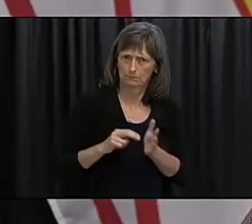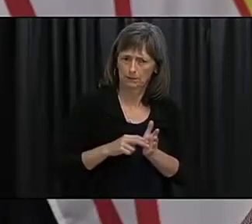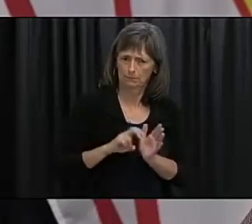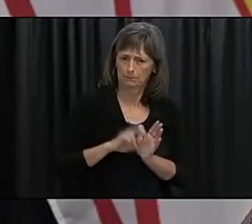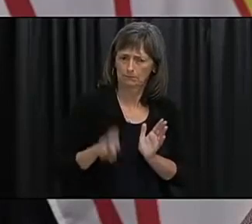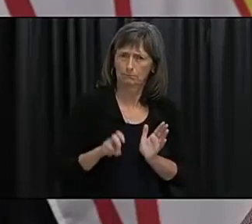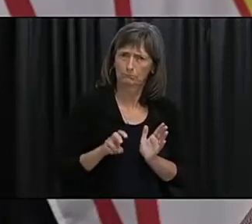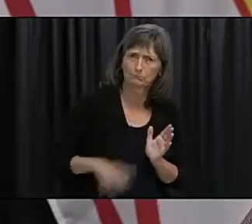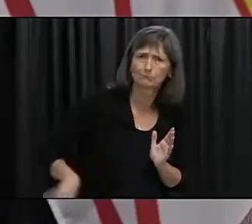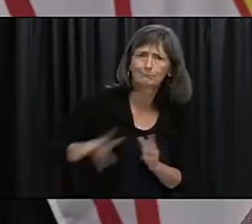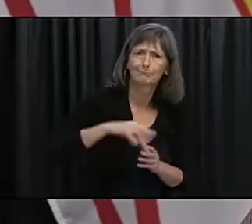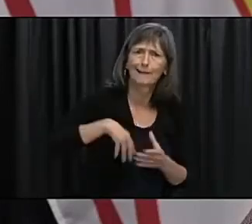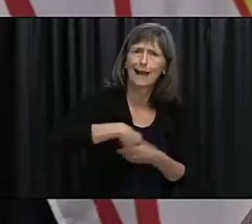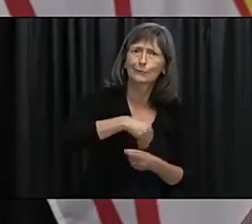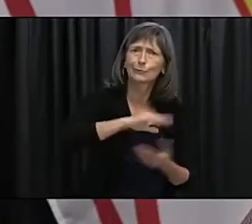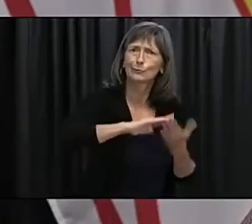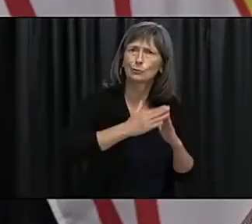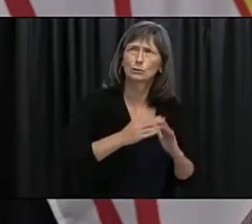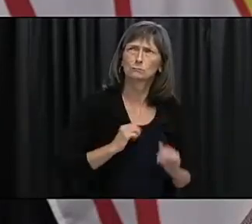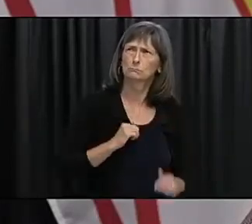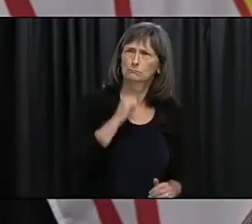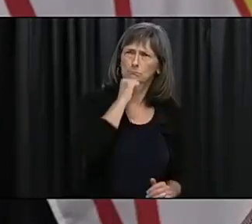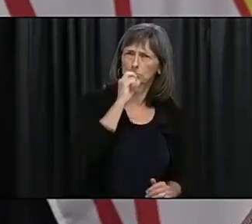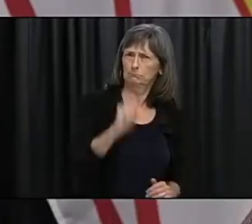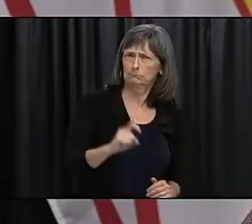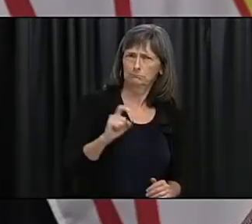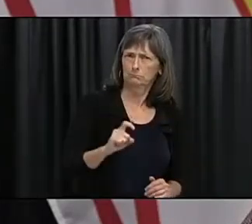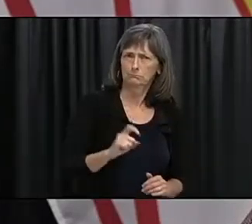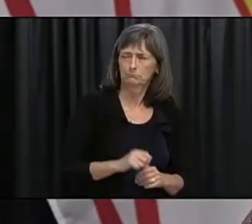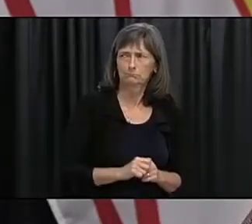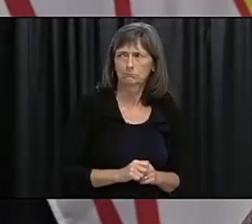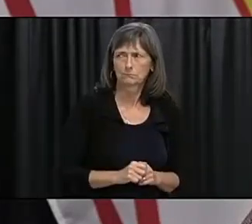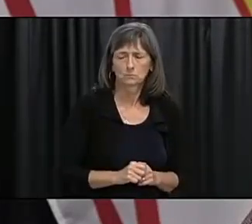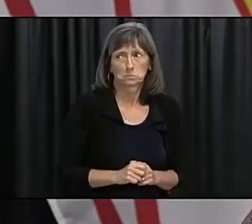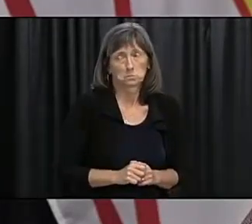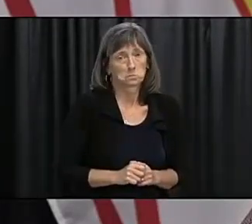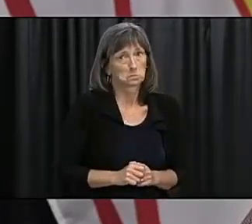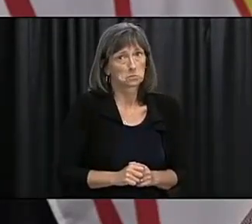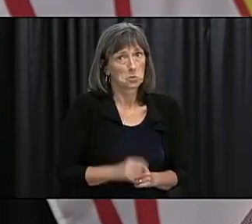to be or deemed necessary to be walking around streets in St.